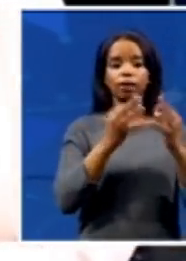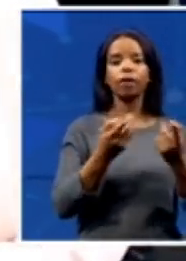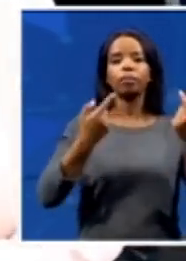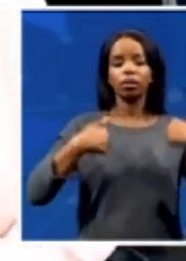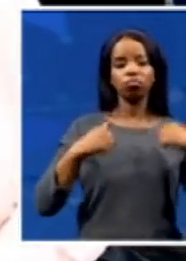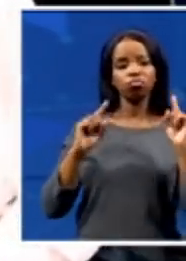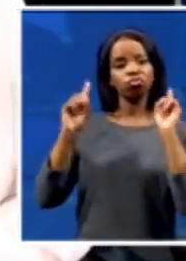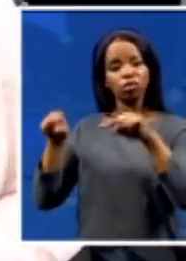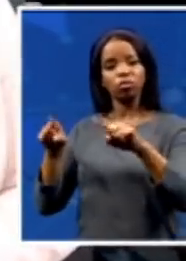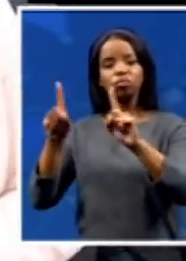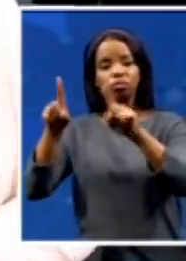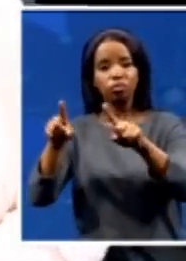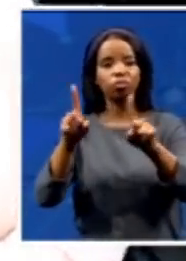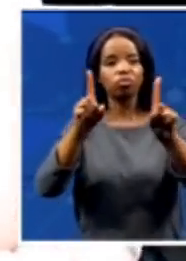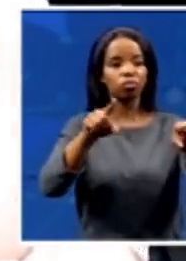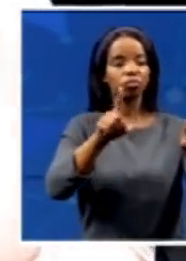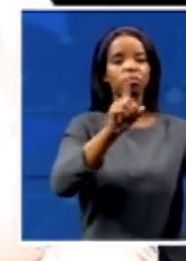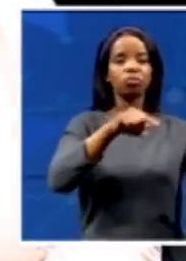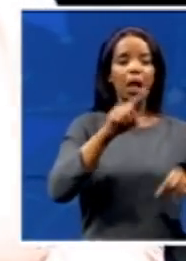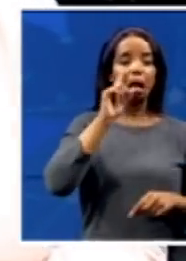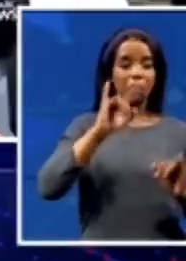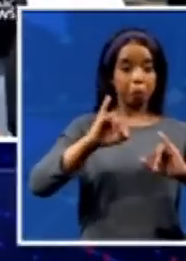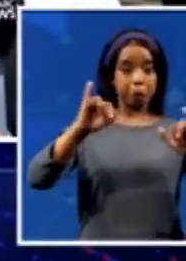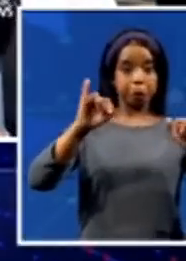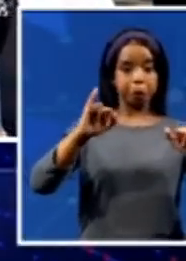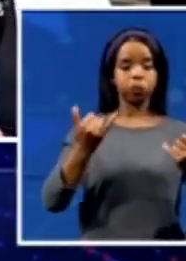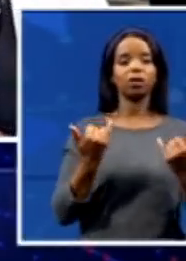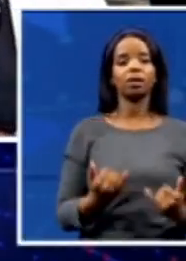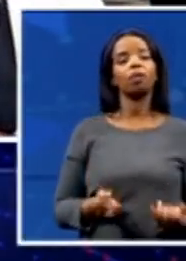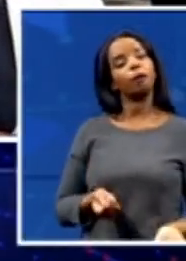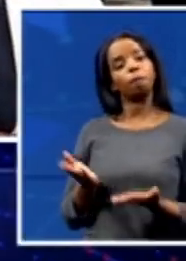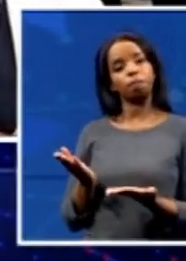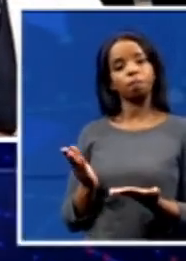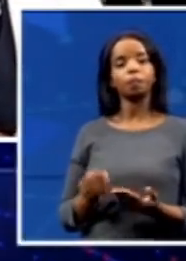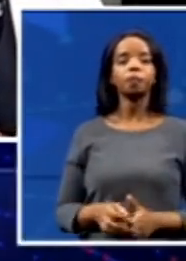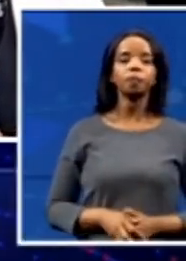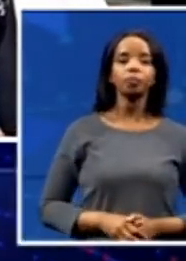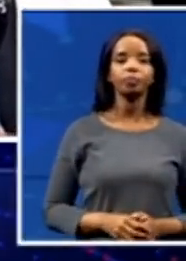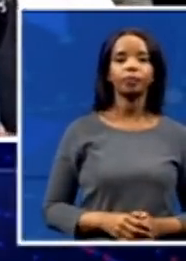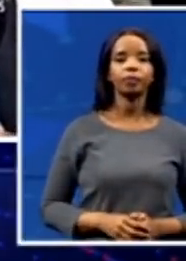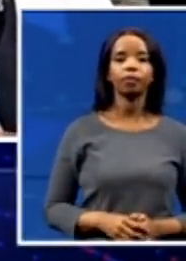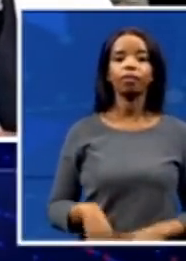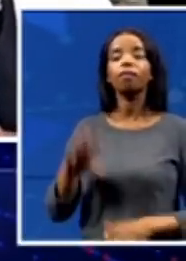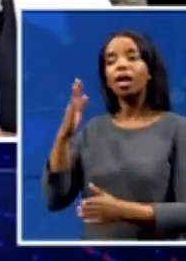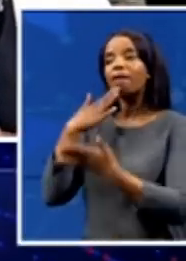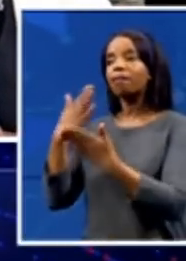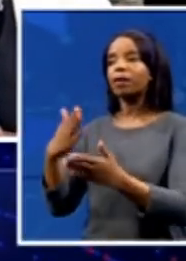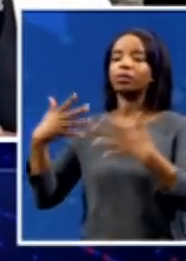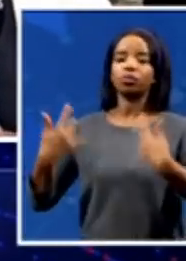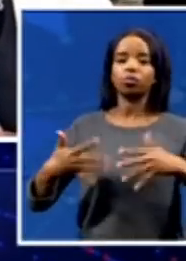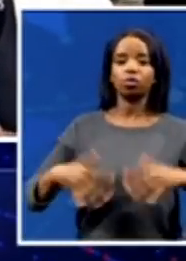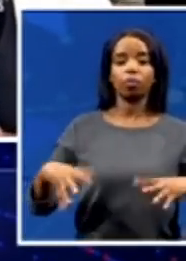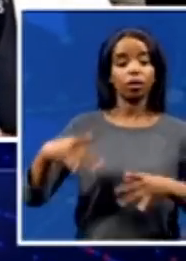the damage. For now, let me take things back to you, Desiree. Ayanda, thank you so much for bringing us up to speed. Of course, we'll be touching base with you